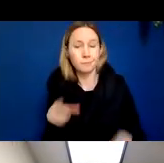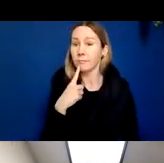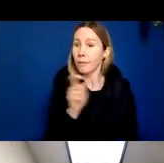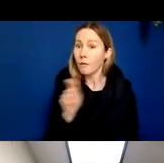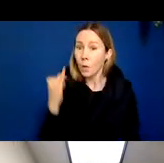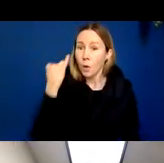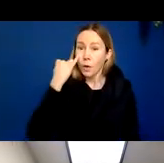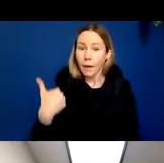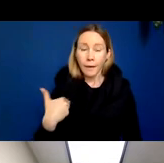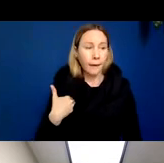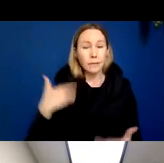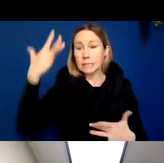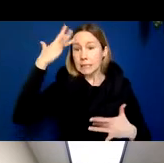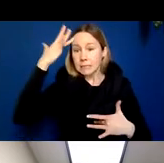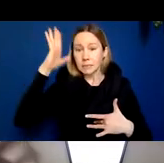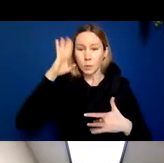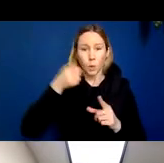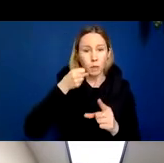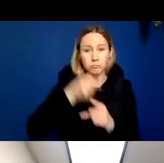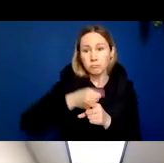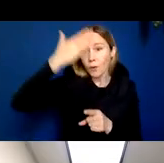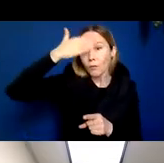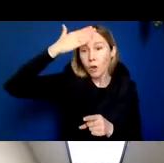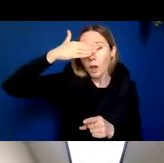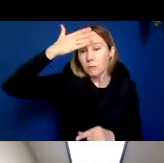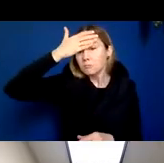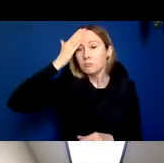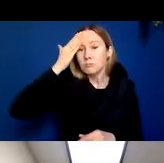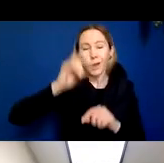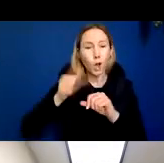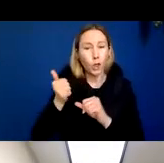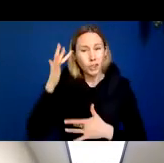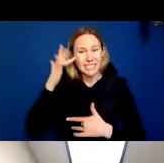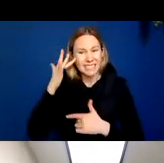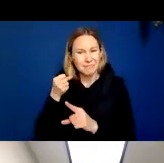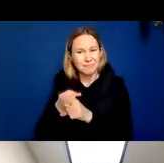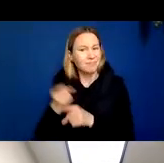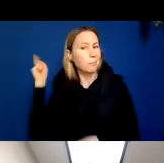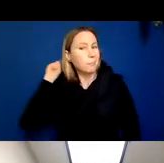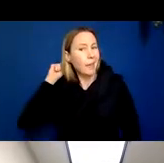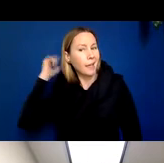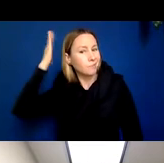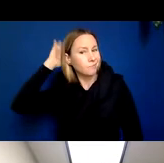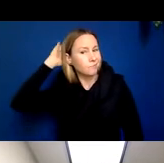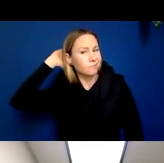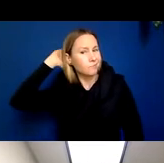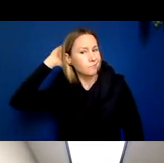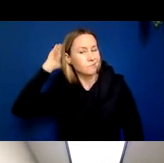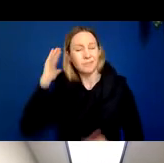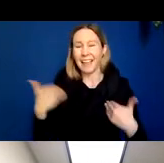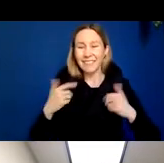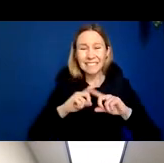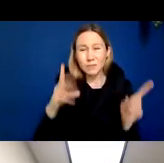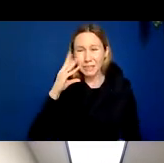have a disease that is attacking the front of the brain, whereas another disease is attacking the back of the brain, you're going to have different signs and